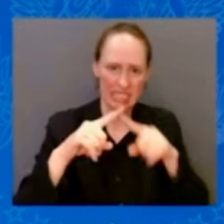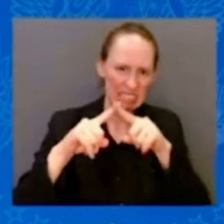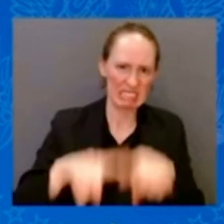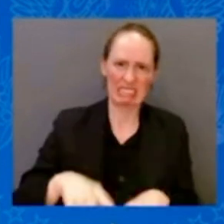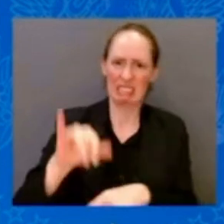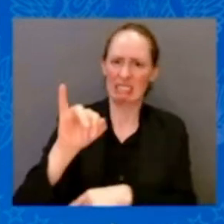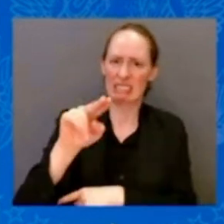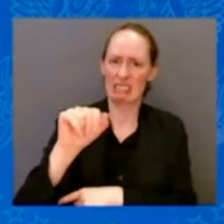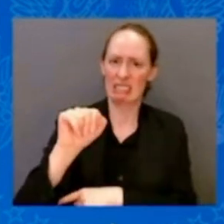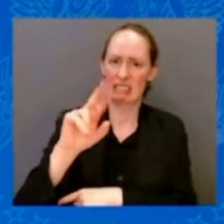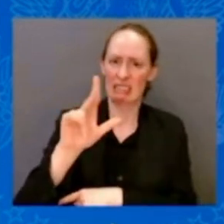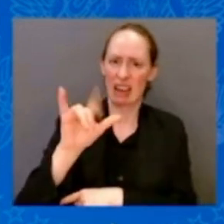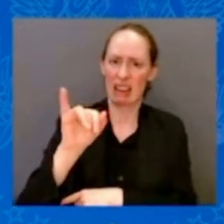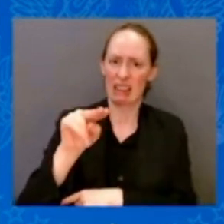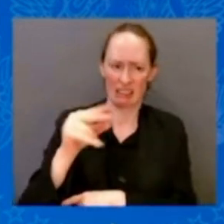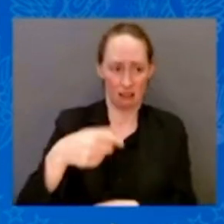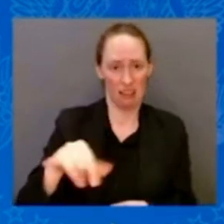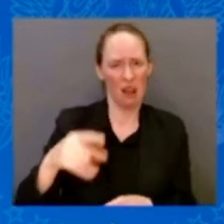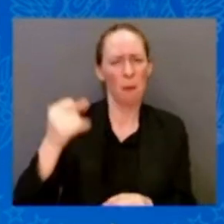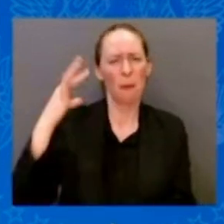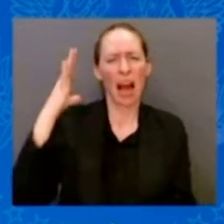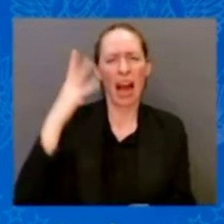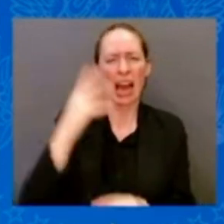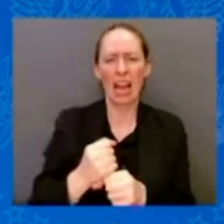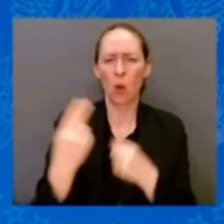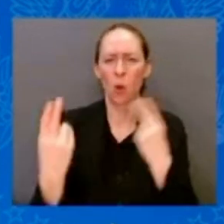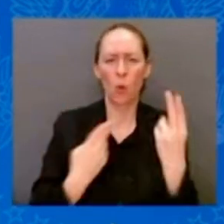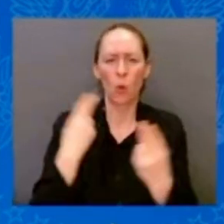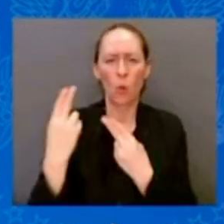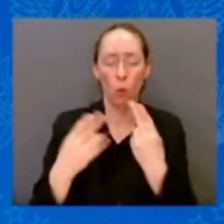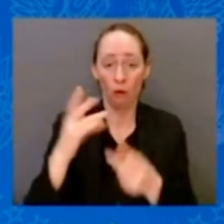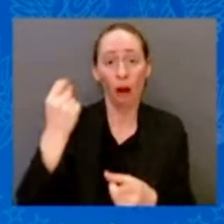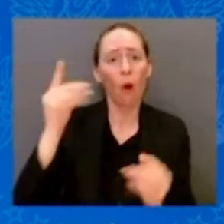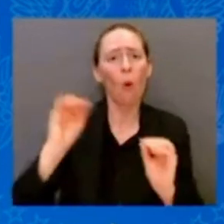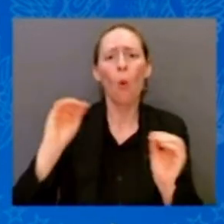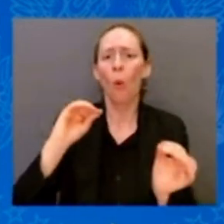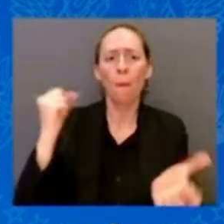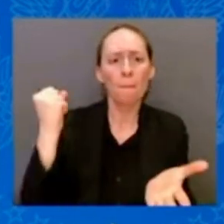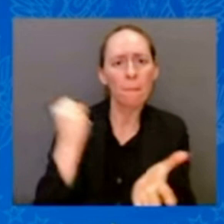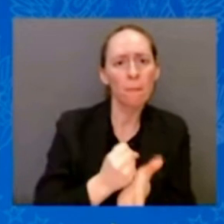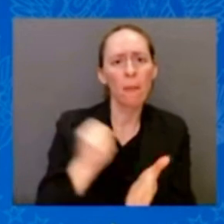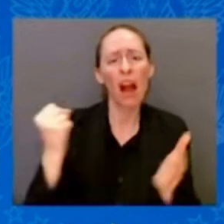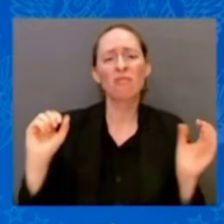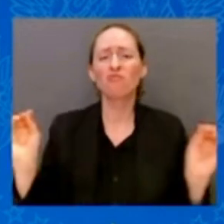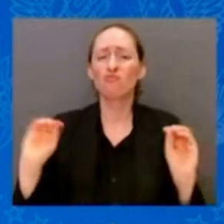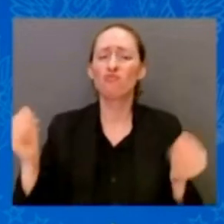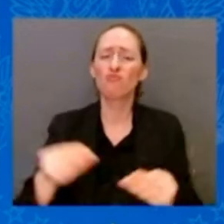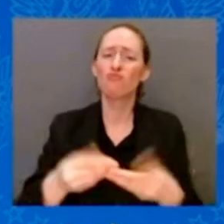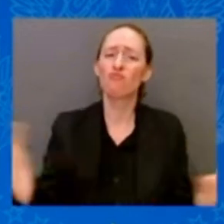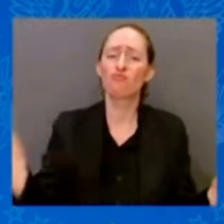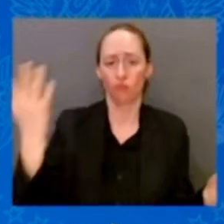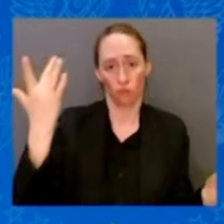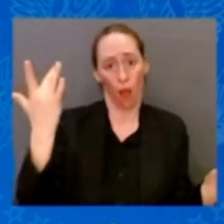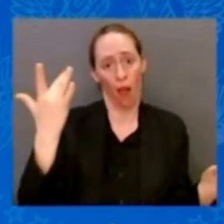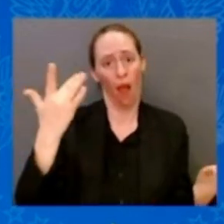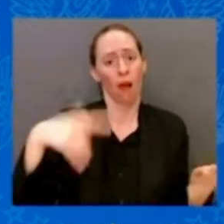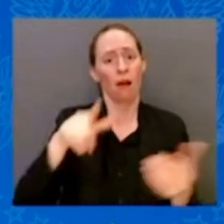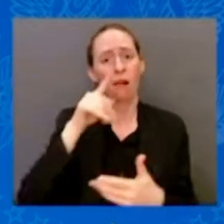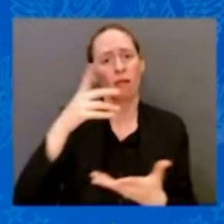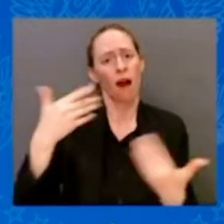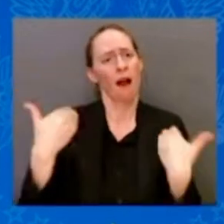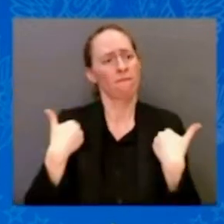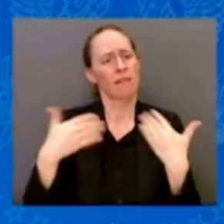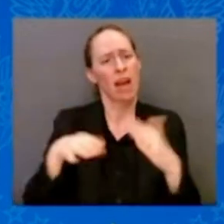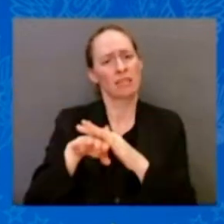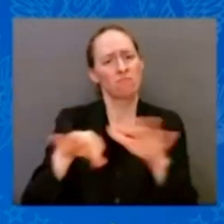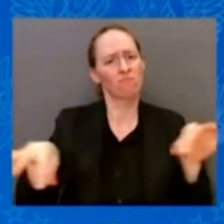he thought it should be available to everybody. It costs drug companies roughly $10 a vial to make, 13 total